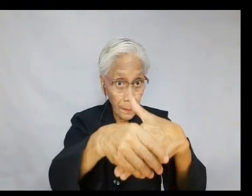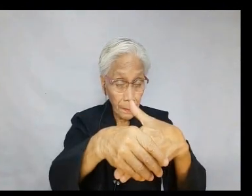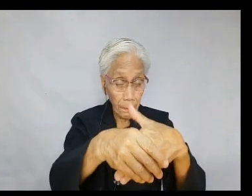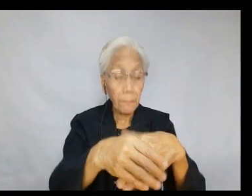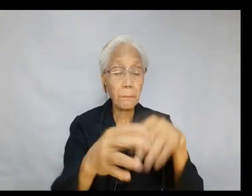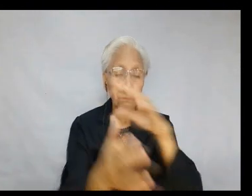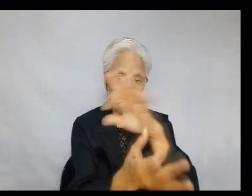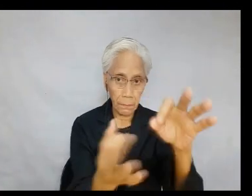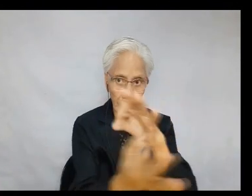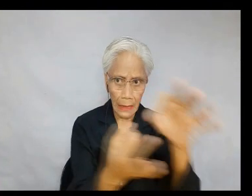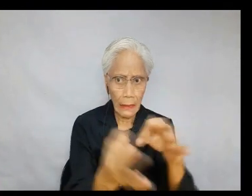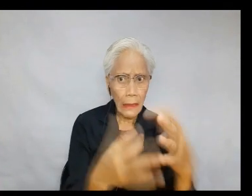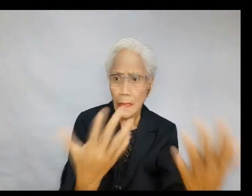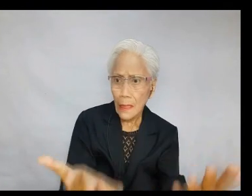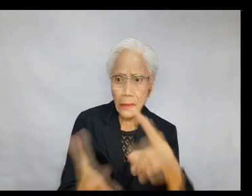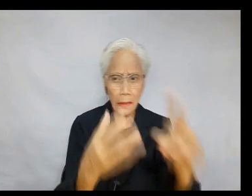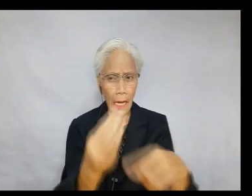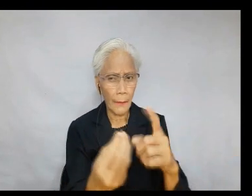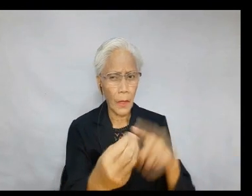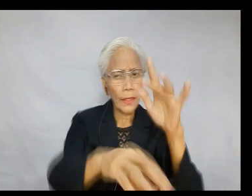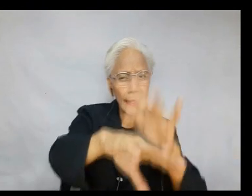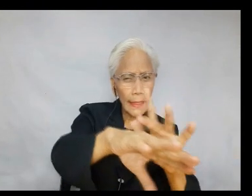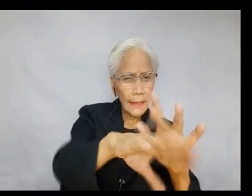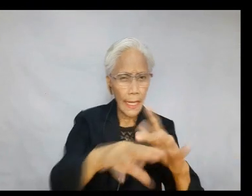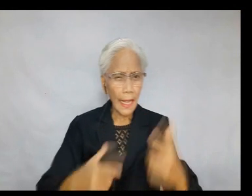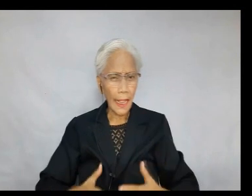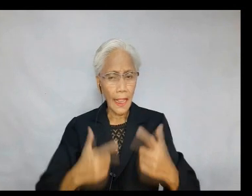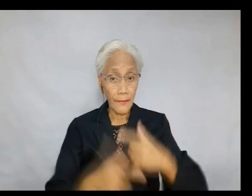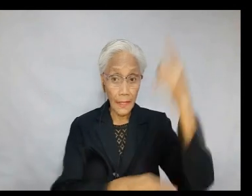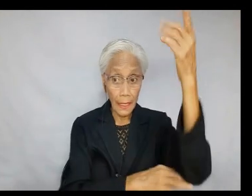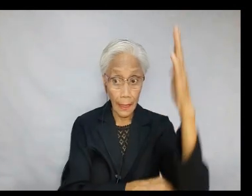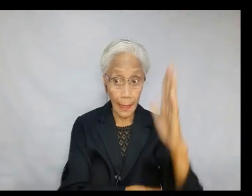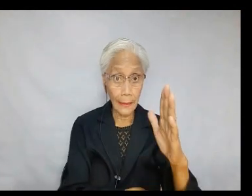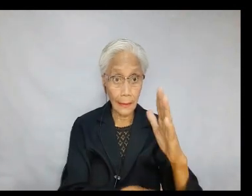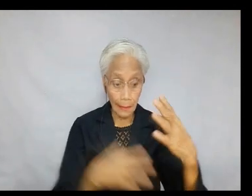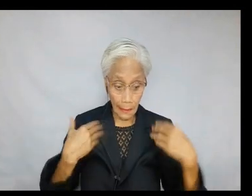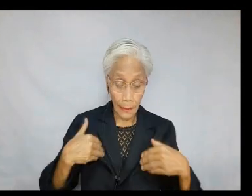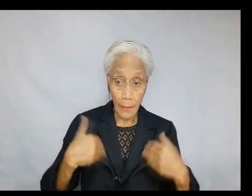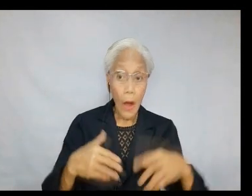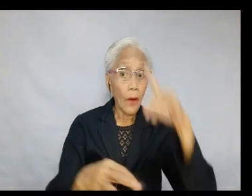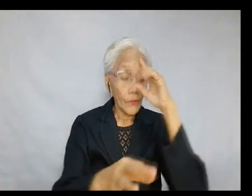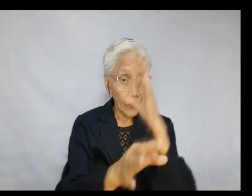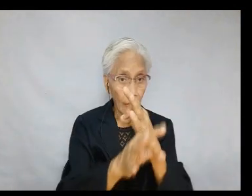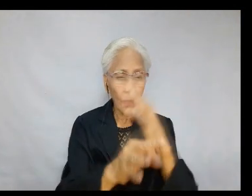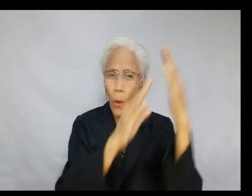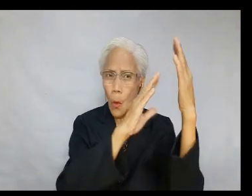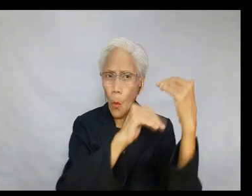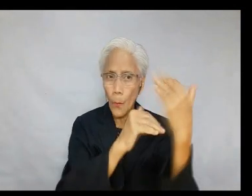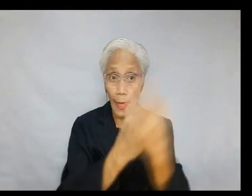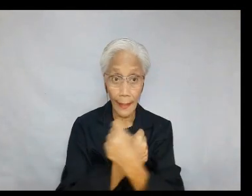banquet. It is about touching and living in God's garment of faith,